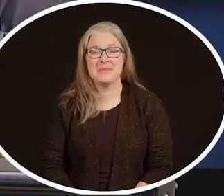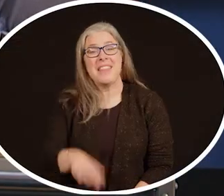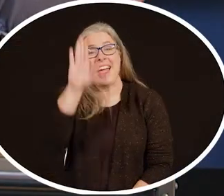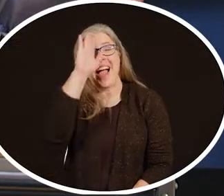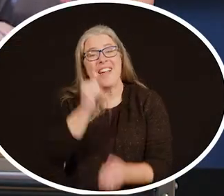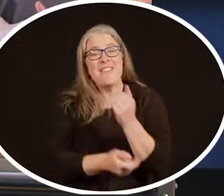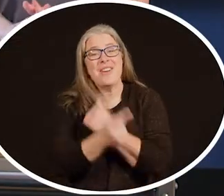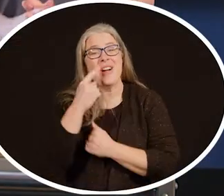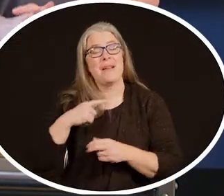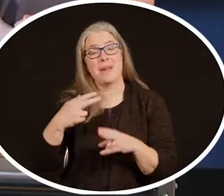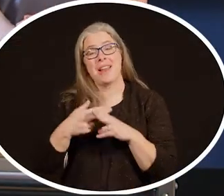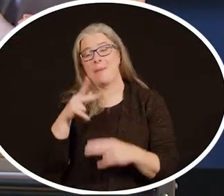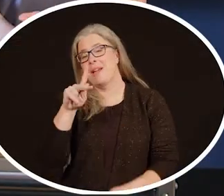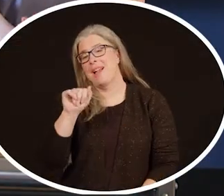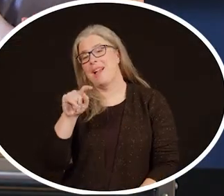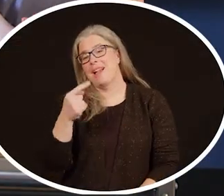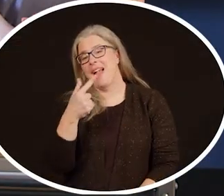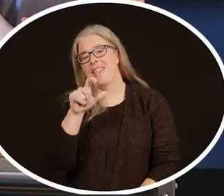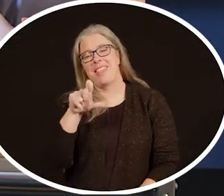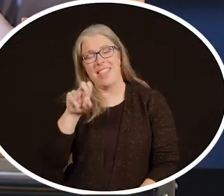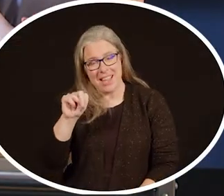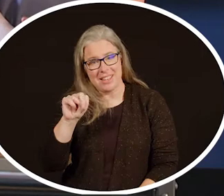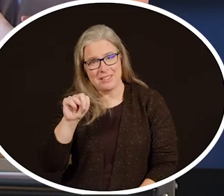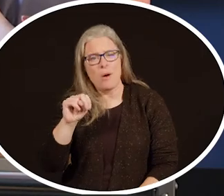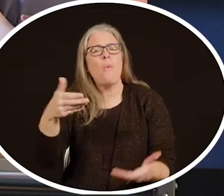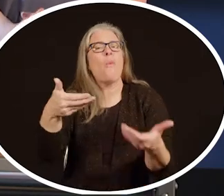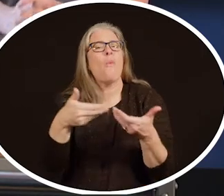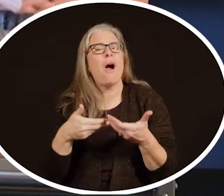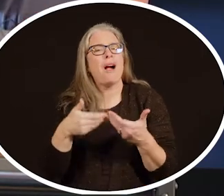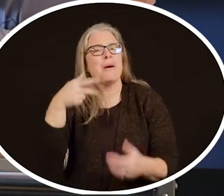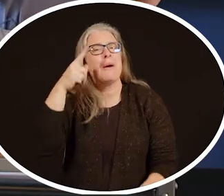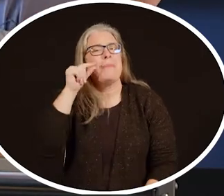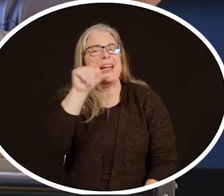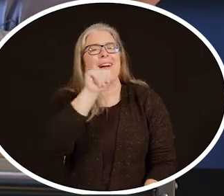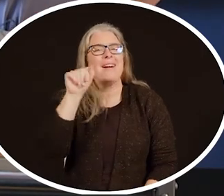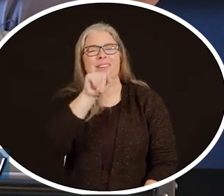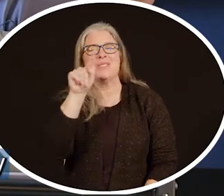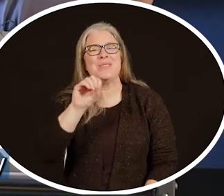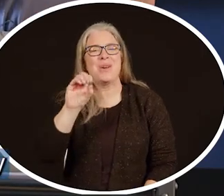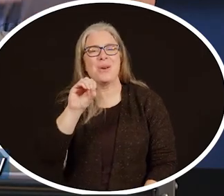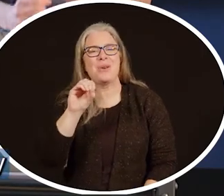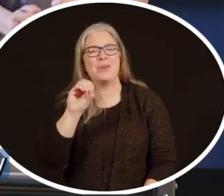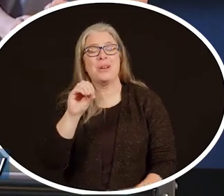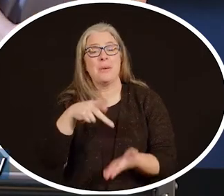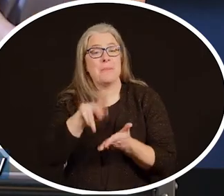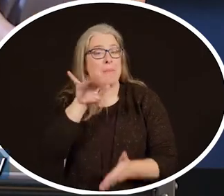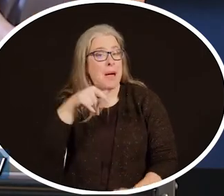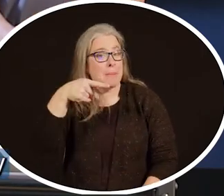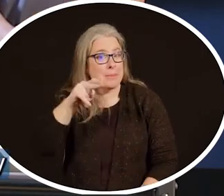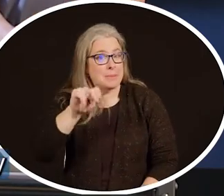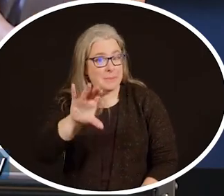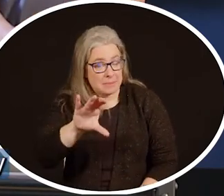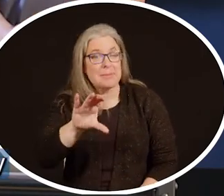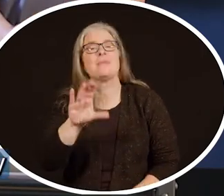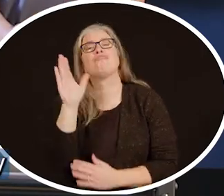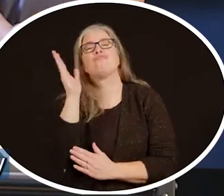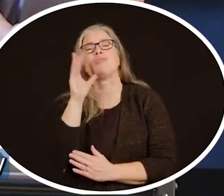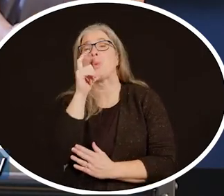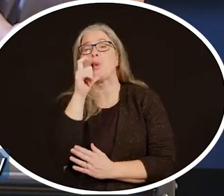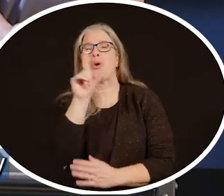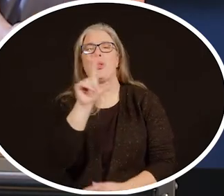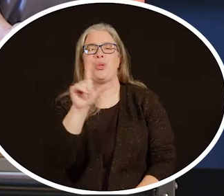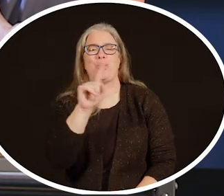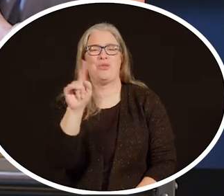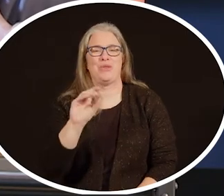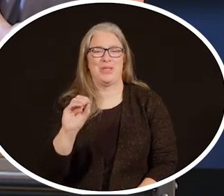Hi everyone, my name is Kathleen. Welcome to PikaZoo presented by PNC and brought